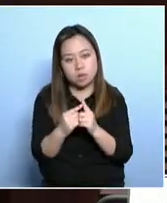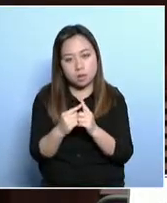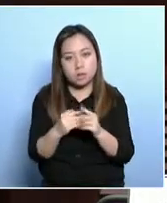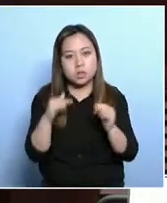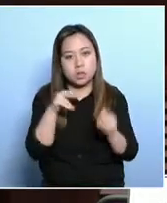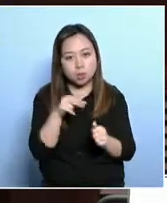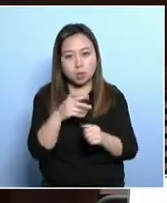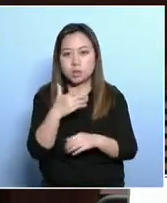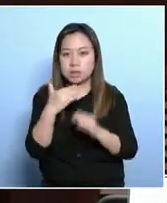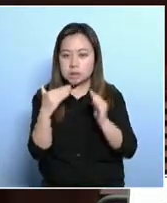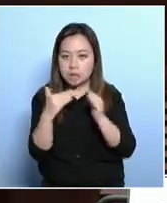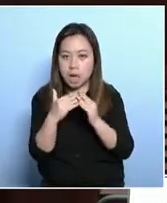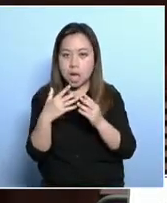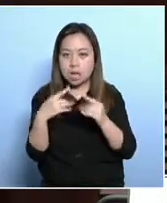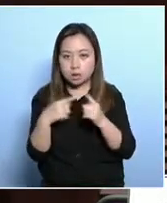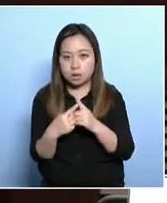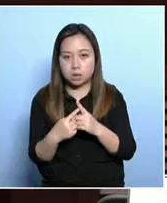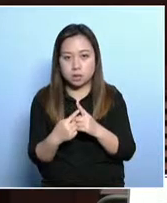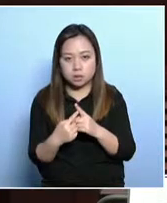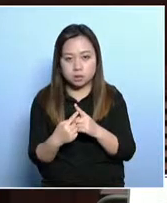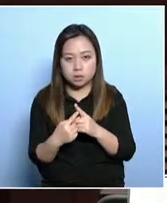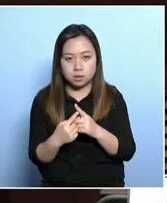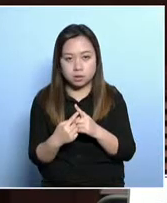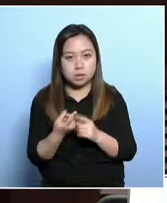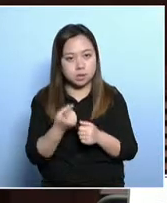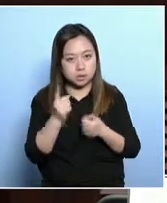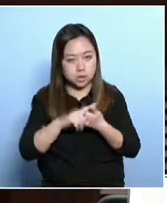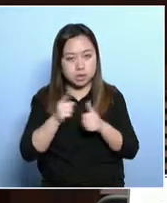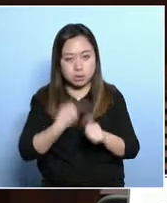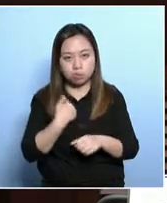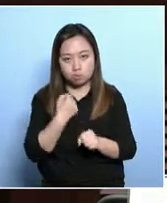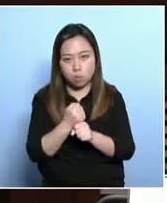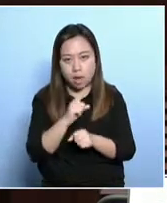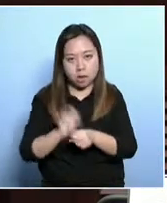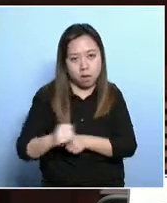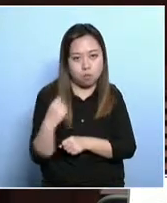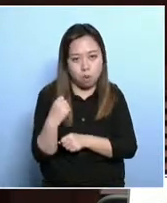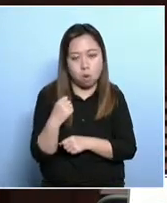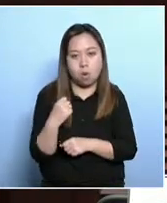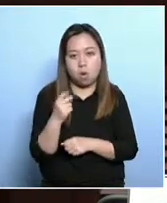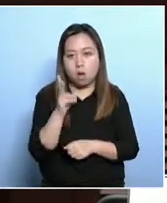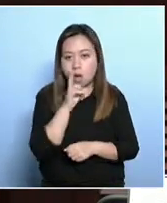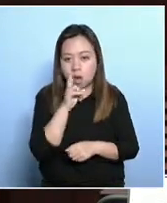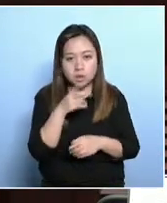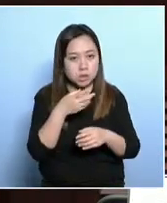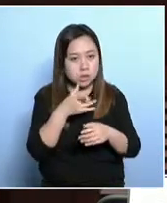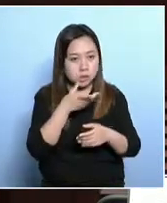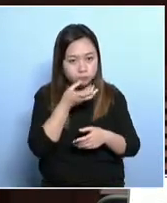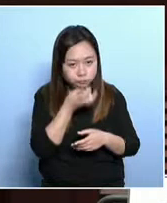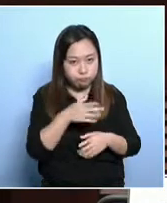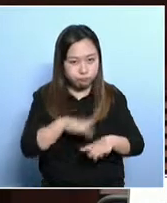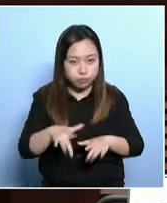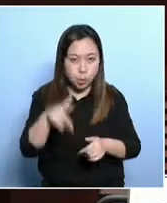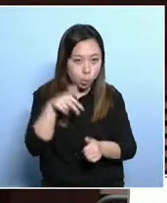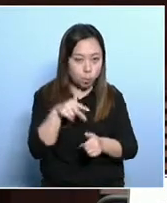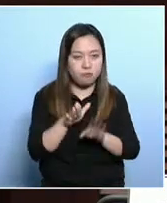Now, some women have to look after their family members, so that's the difficulty. So